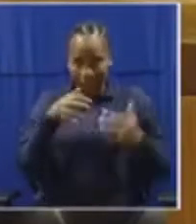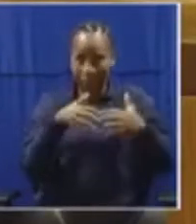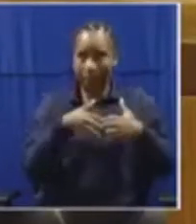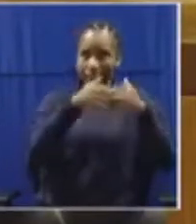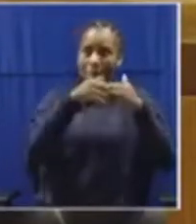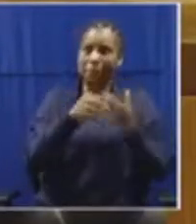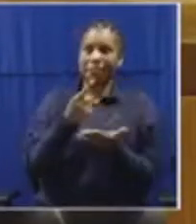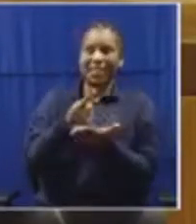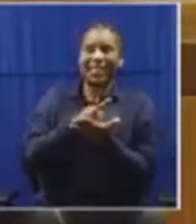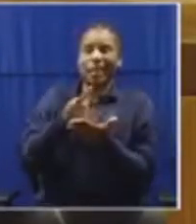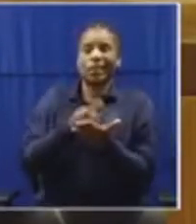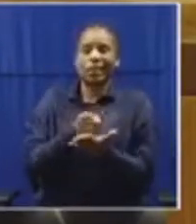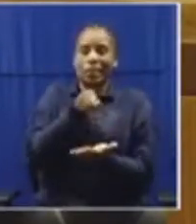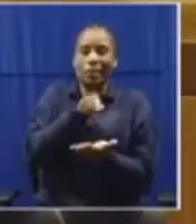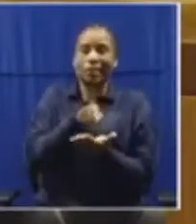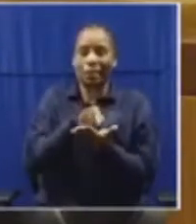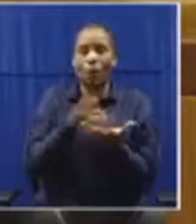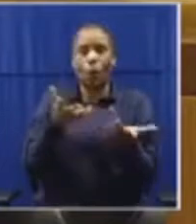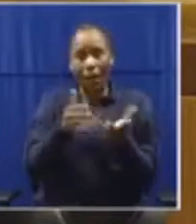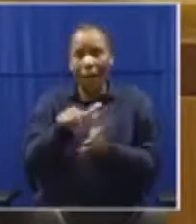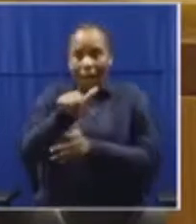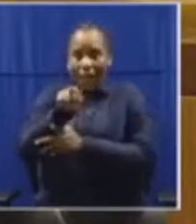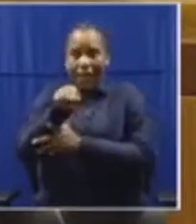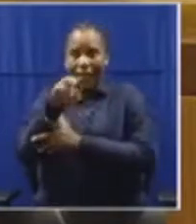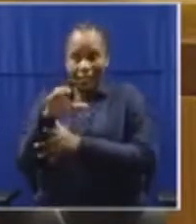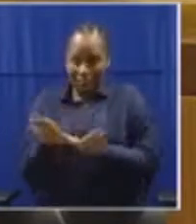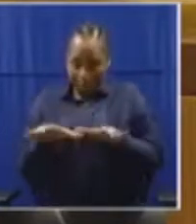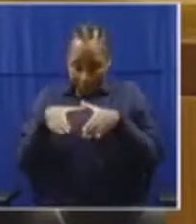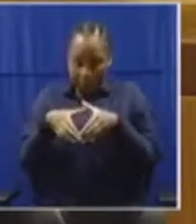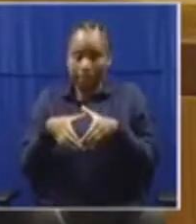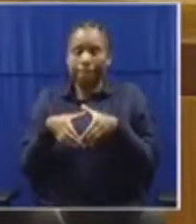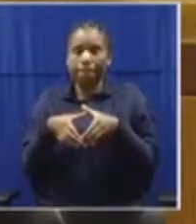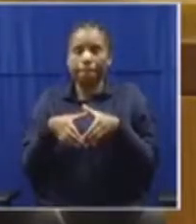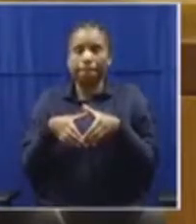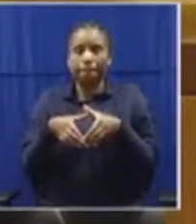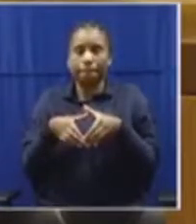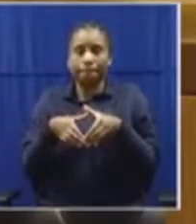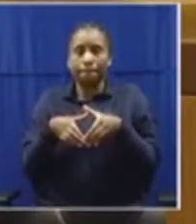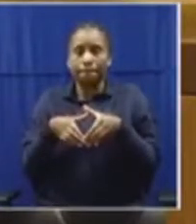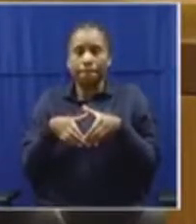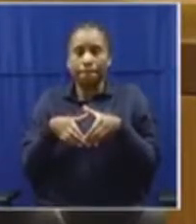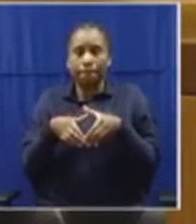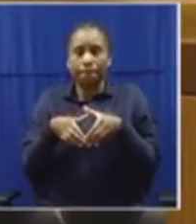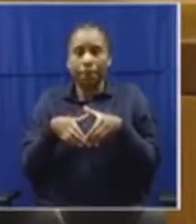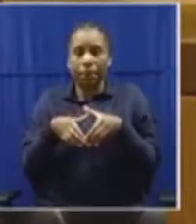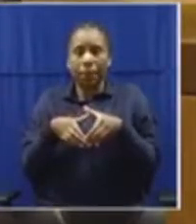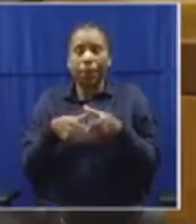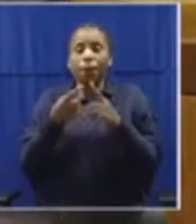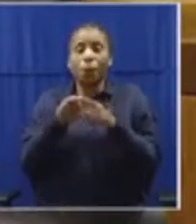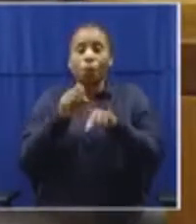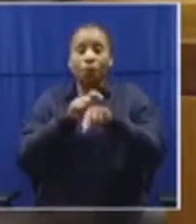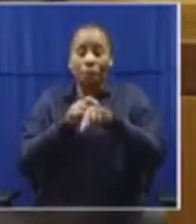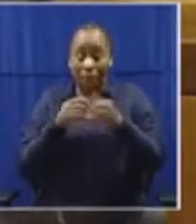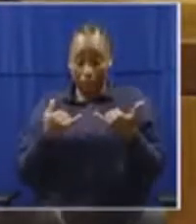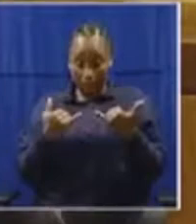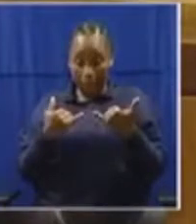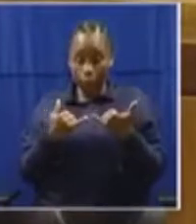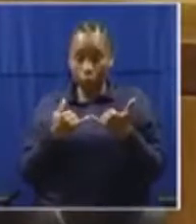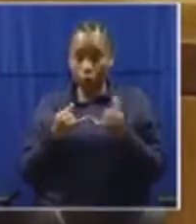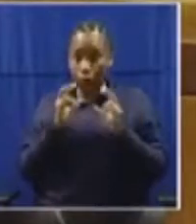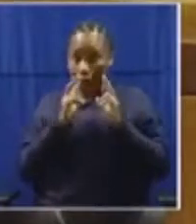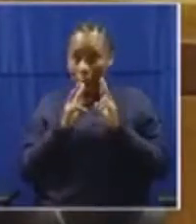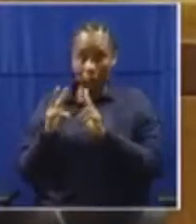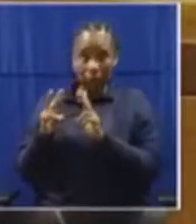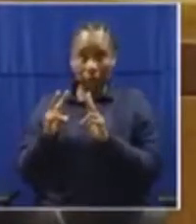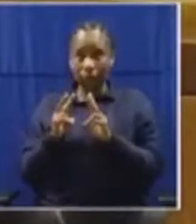discussion in the African National Congress. Now, as things currently stand, there are